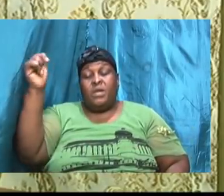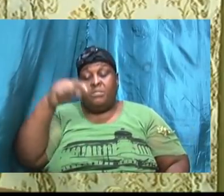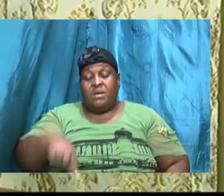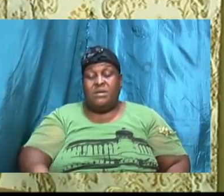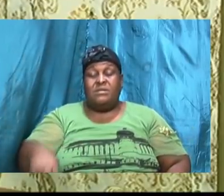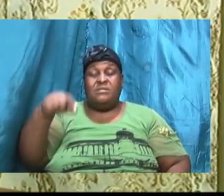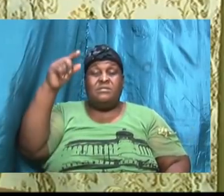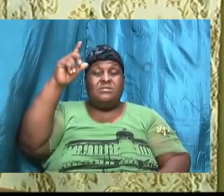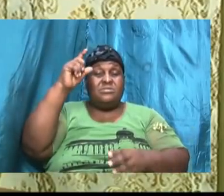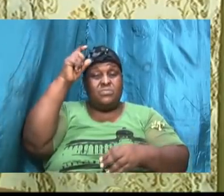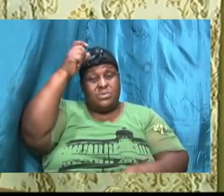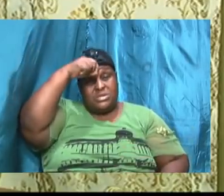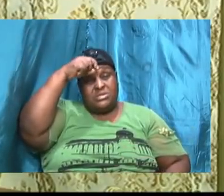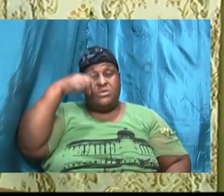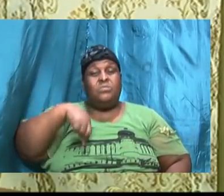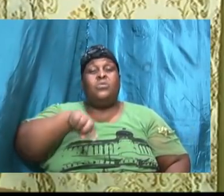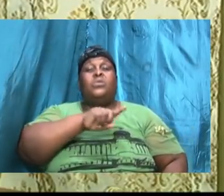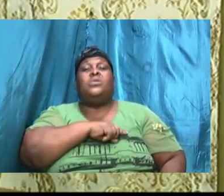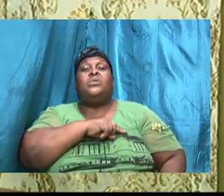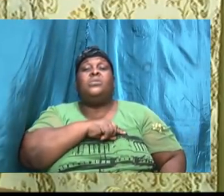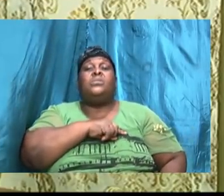we will